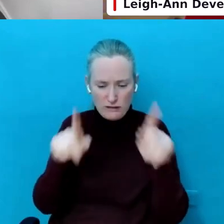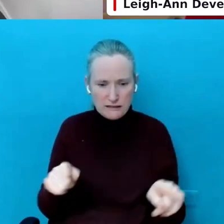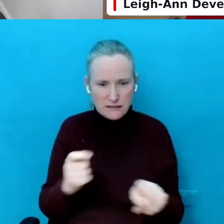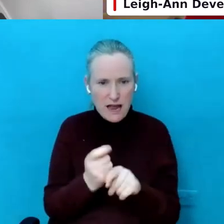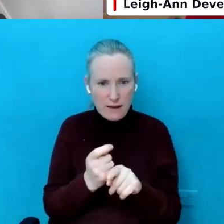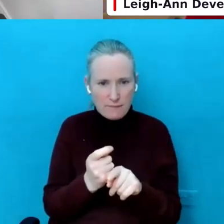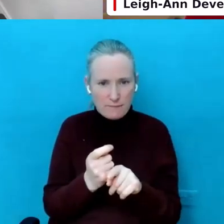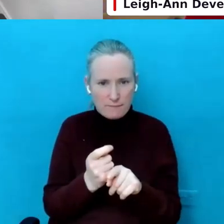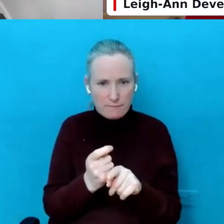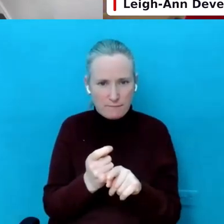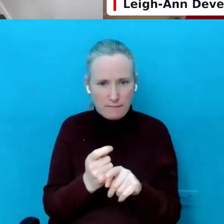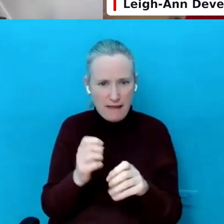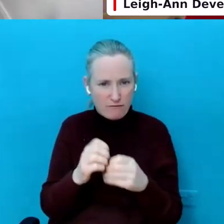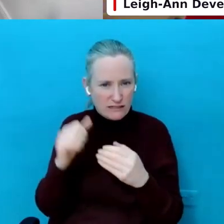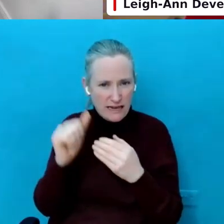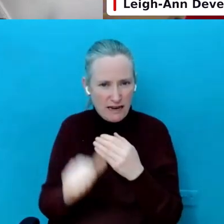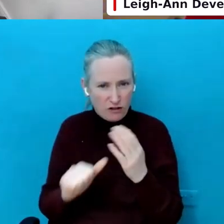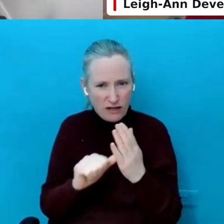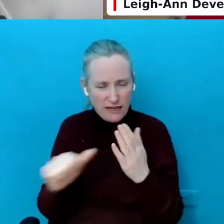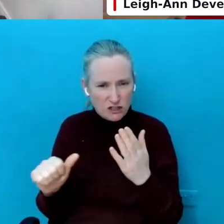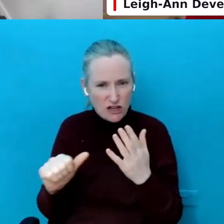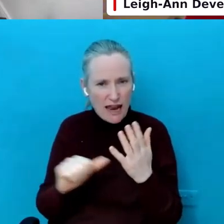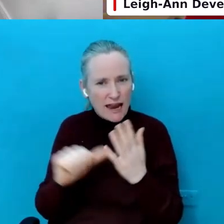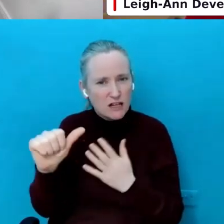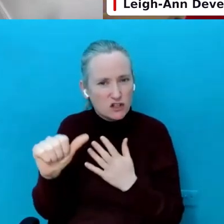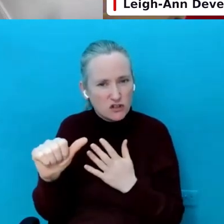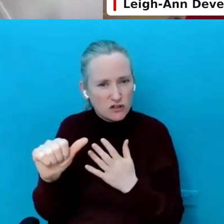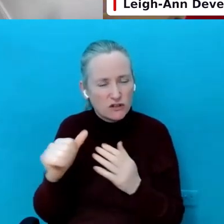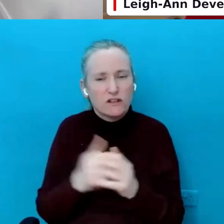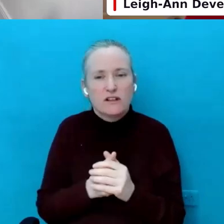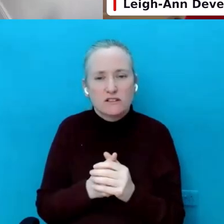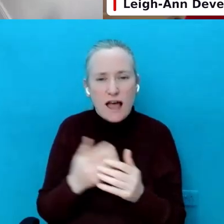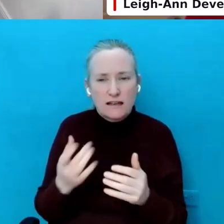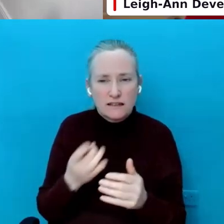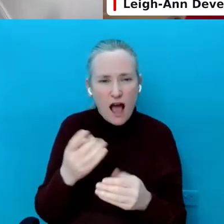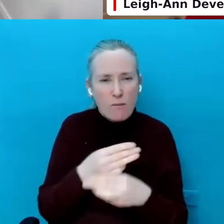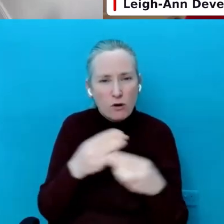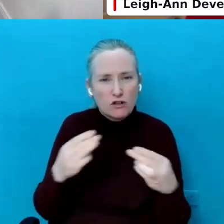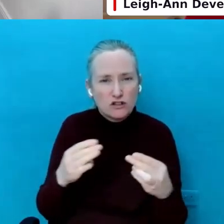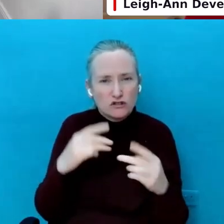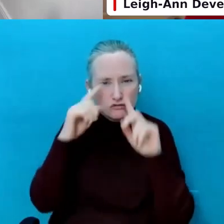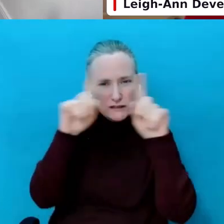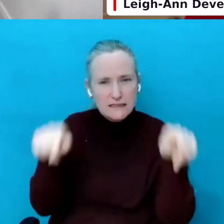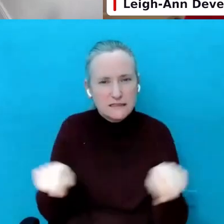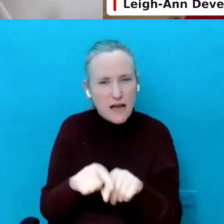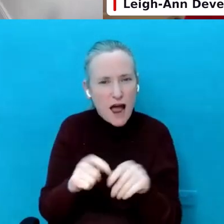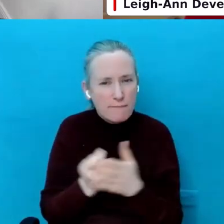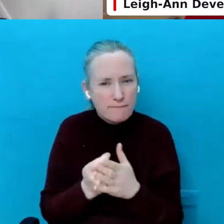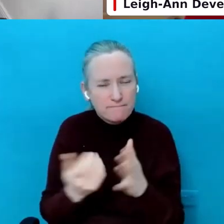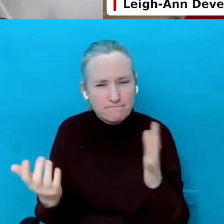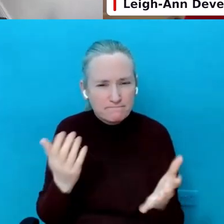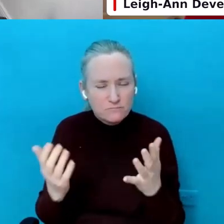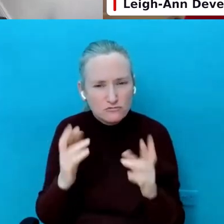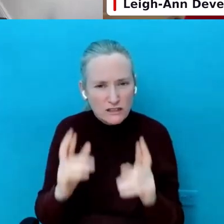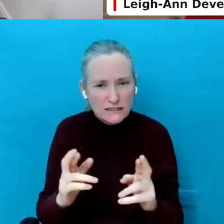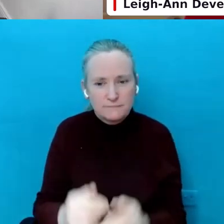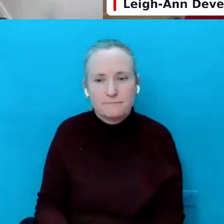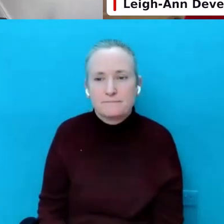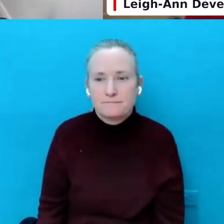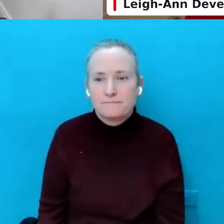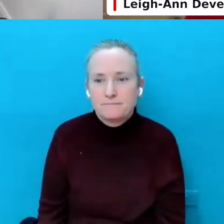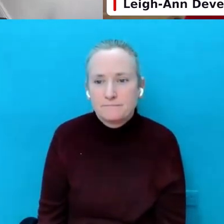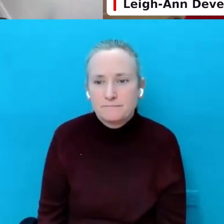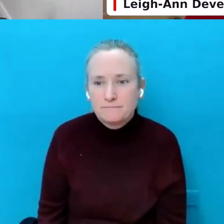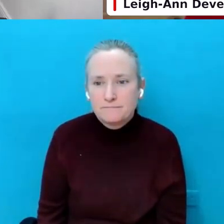age group? So people looking to find out how much screen time to allocate. Well, I know I mentioned a good question.